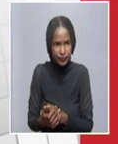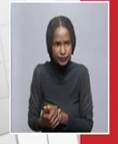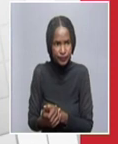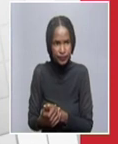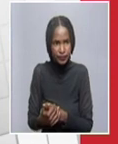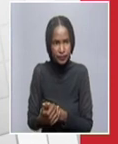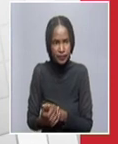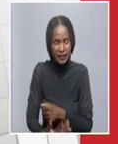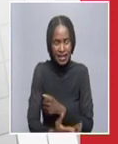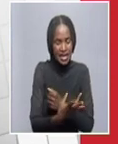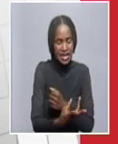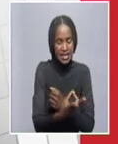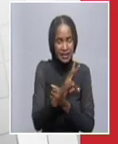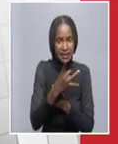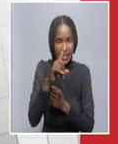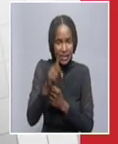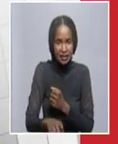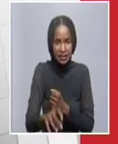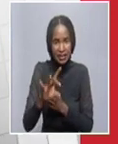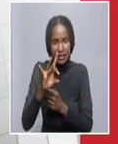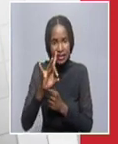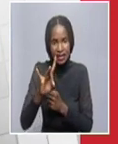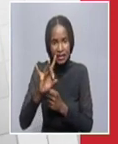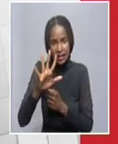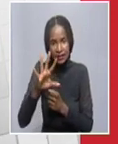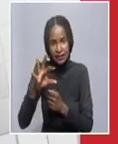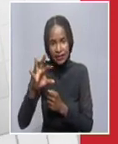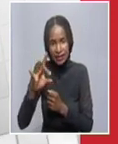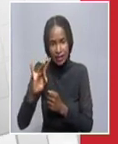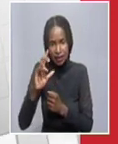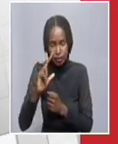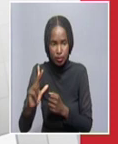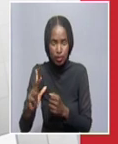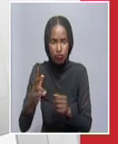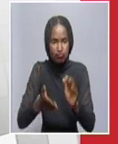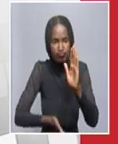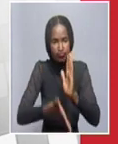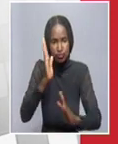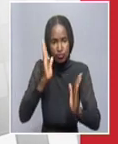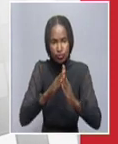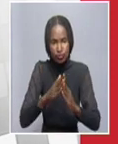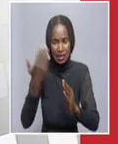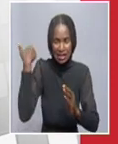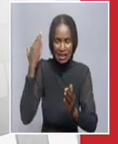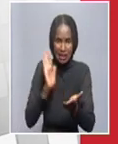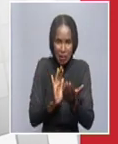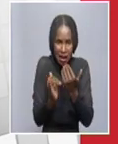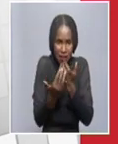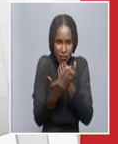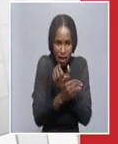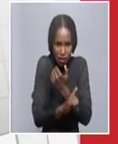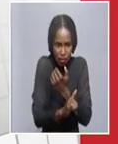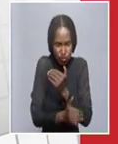and 78,858 people have been discharged from quarantine facilities